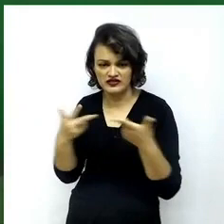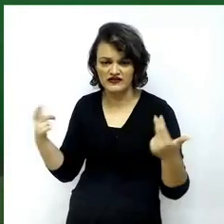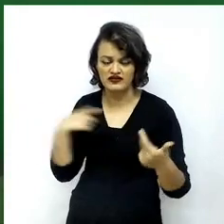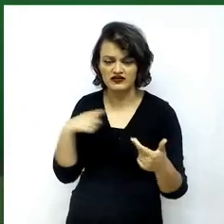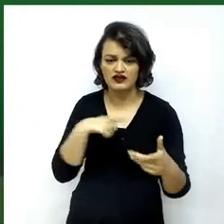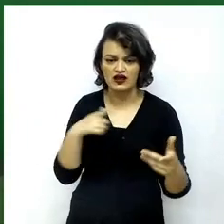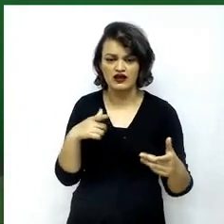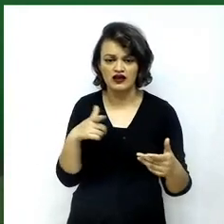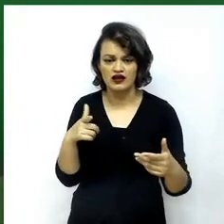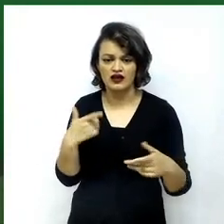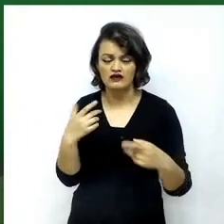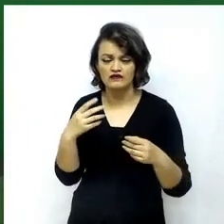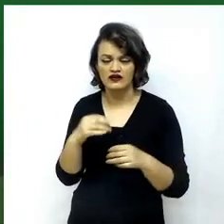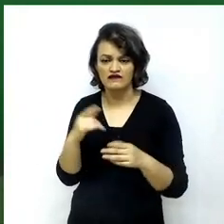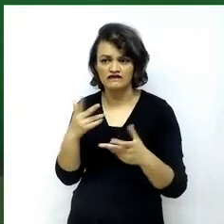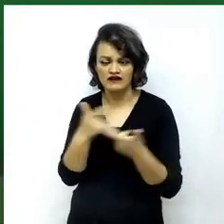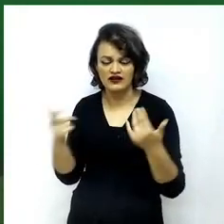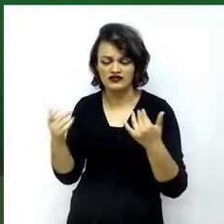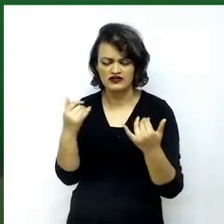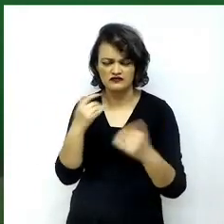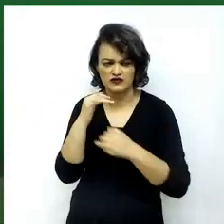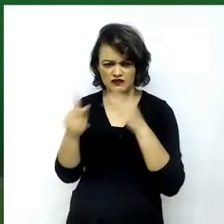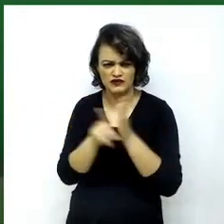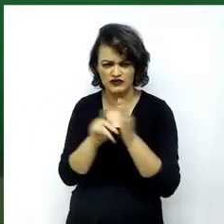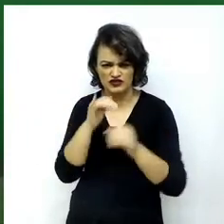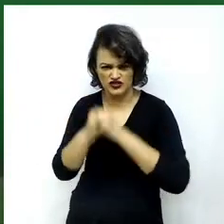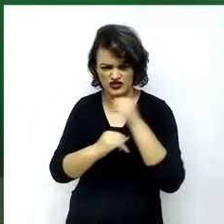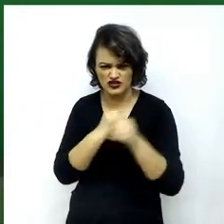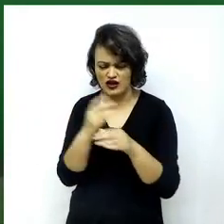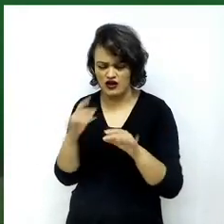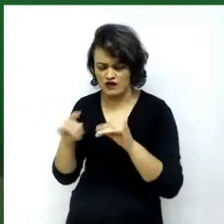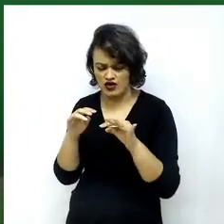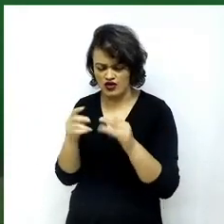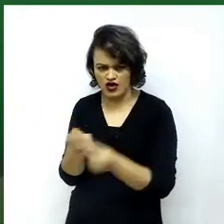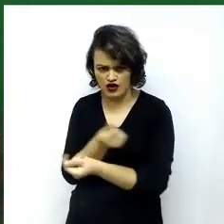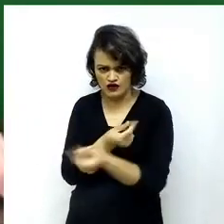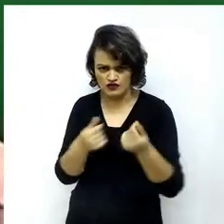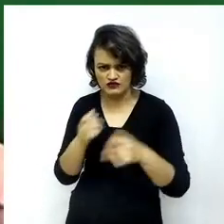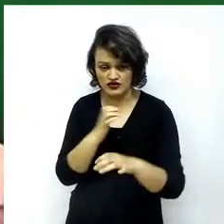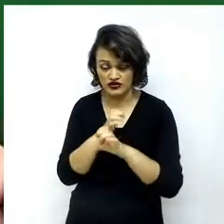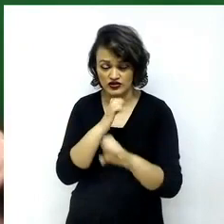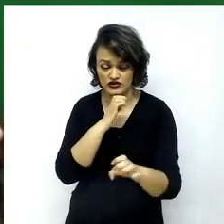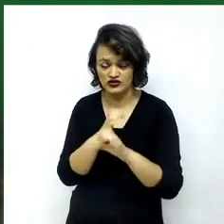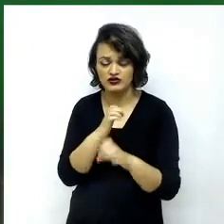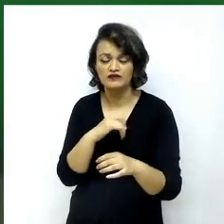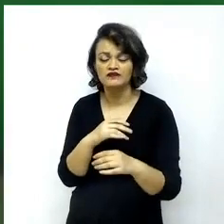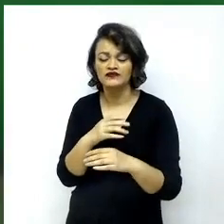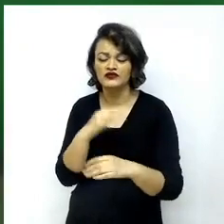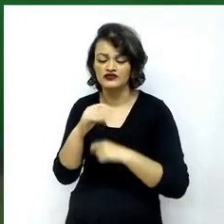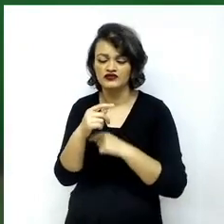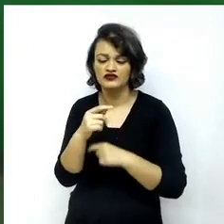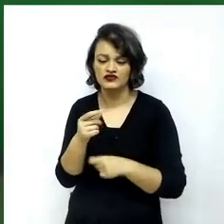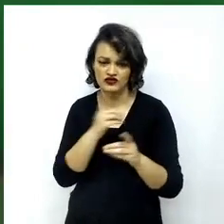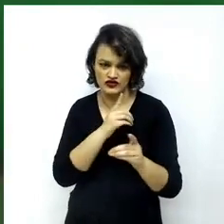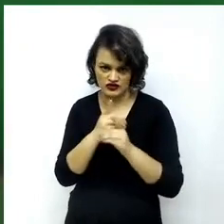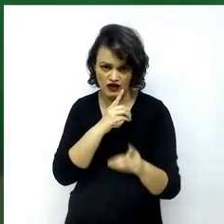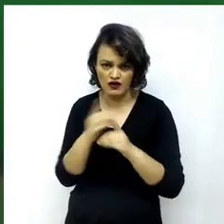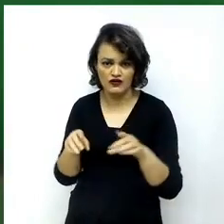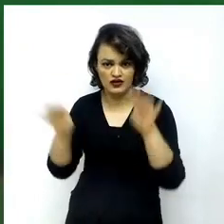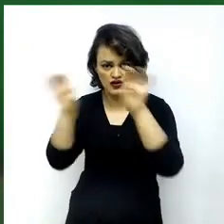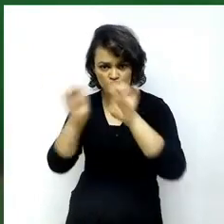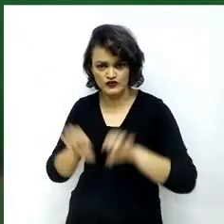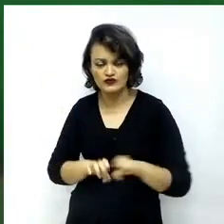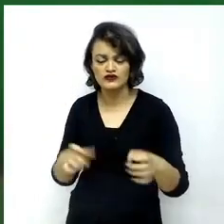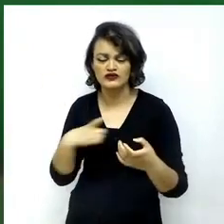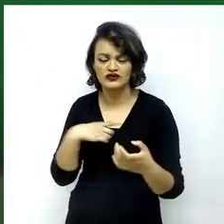economy, a fast, efficient and solid communications infrastructure is imperative for social and economic development. And